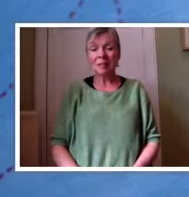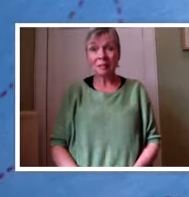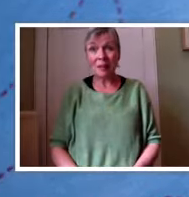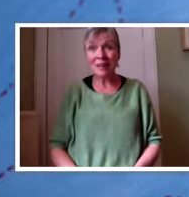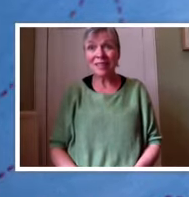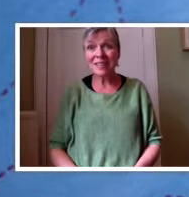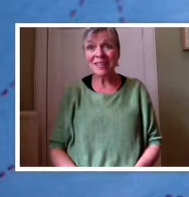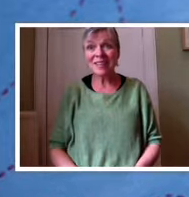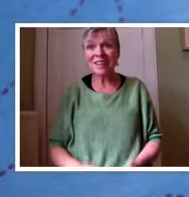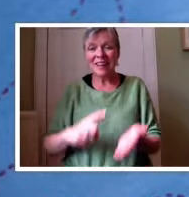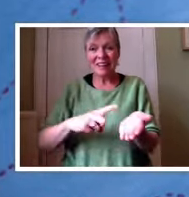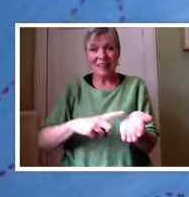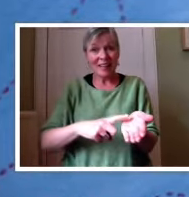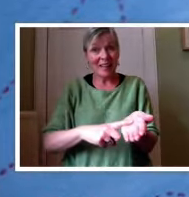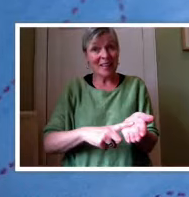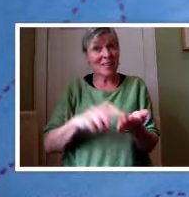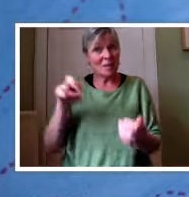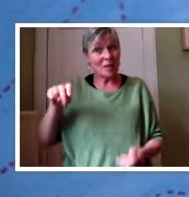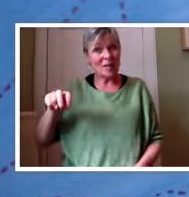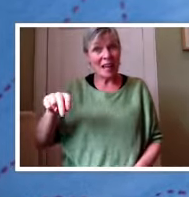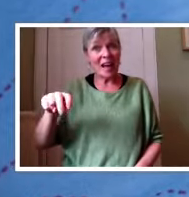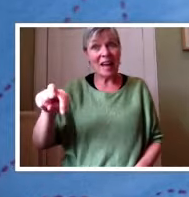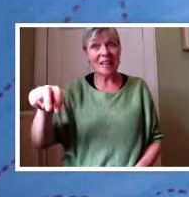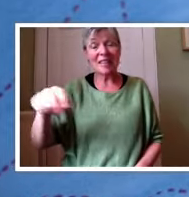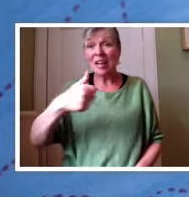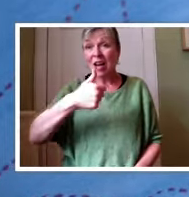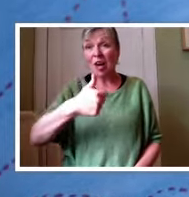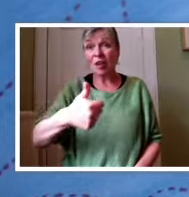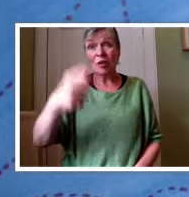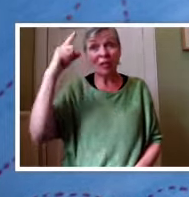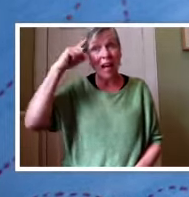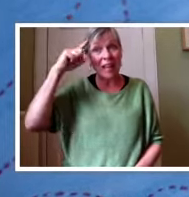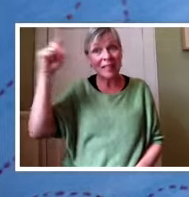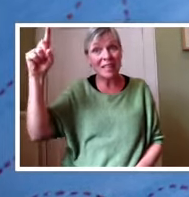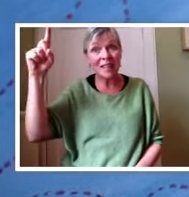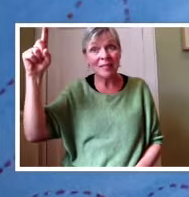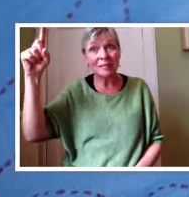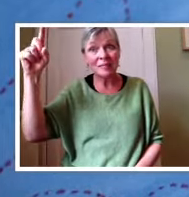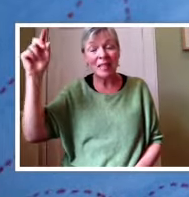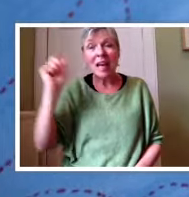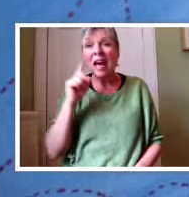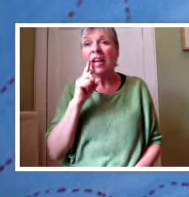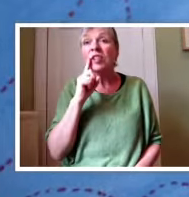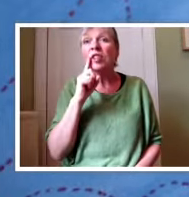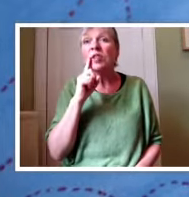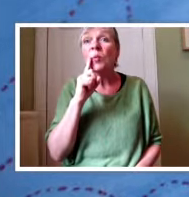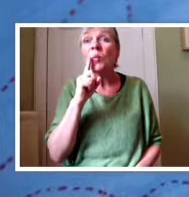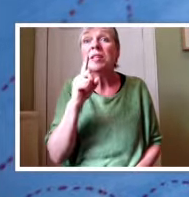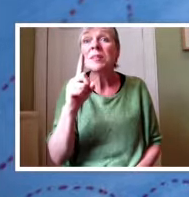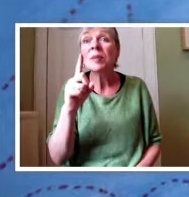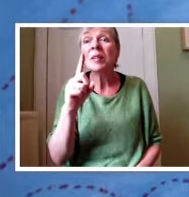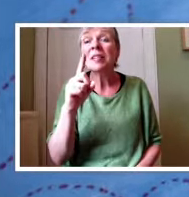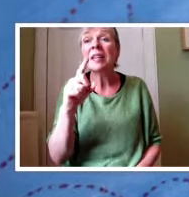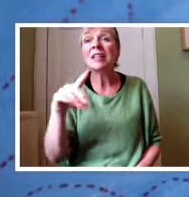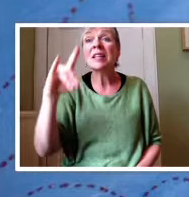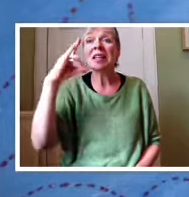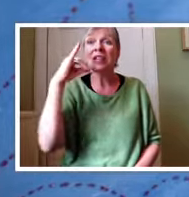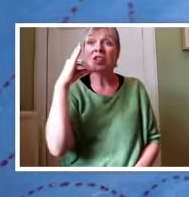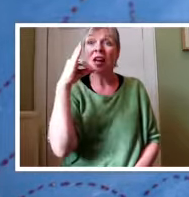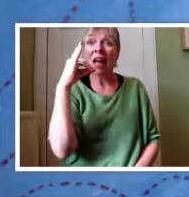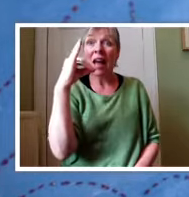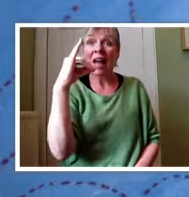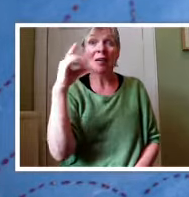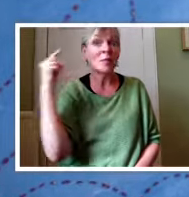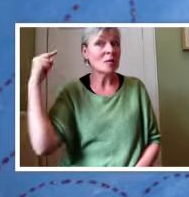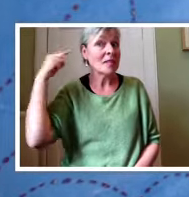But the ladybird had a good idea. And she whispered in